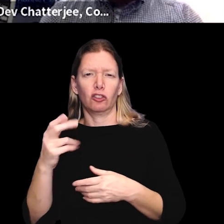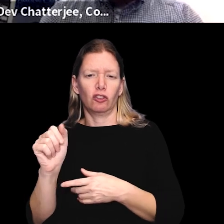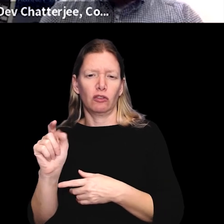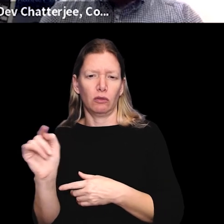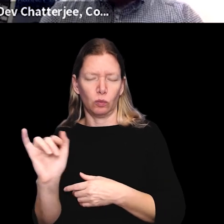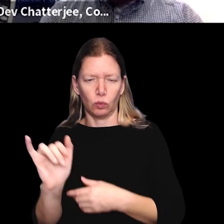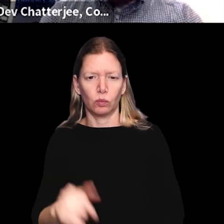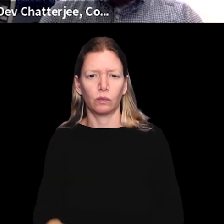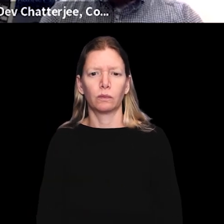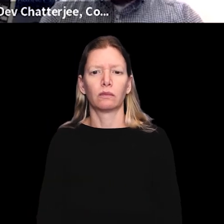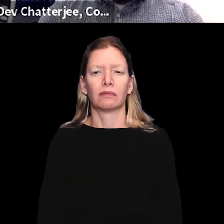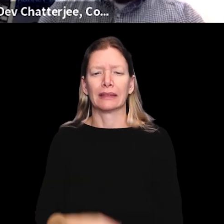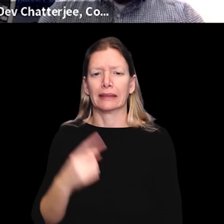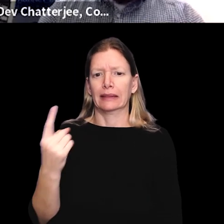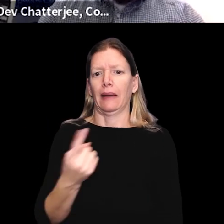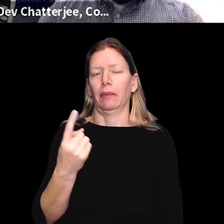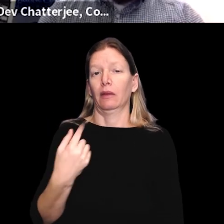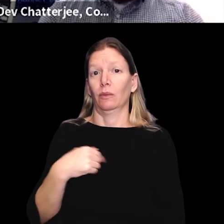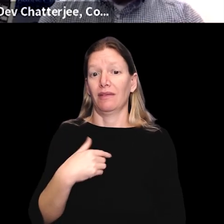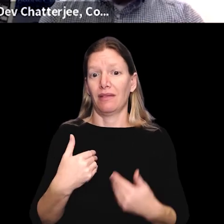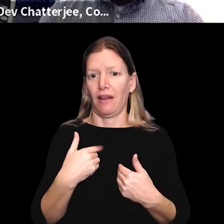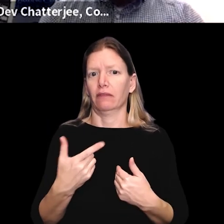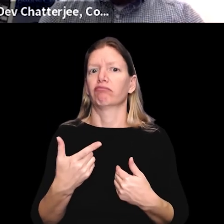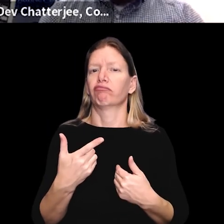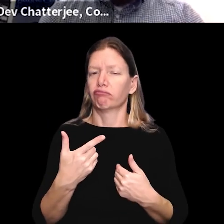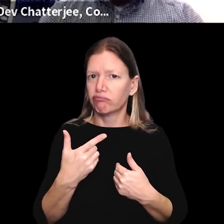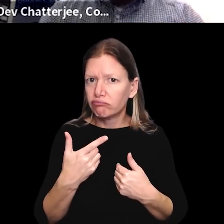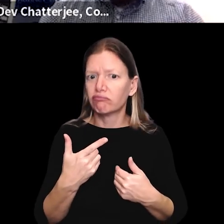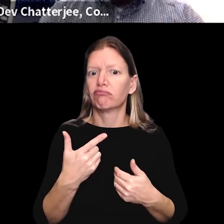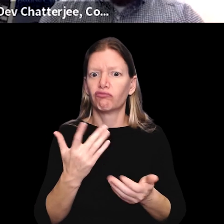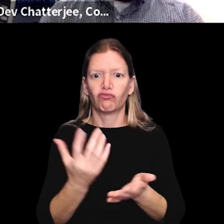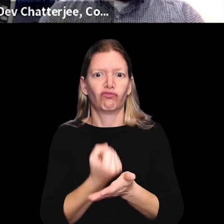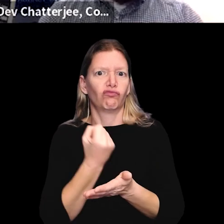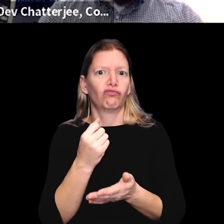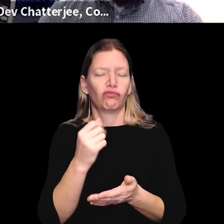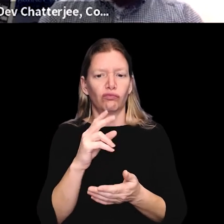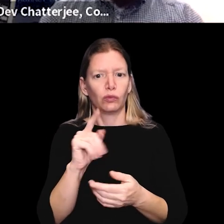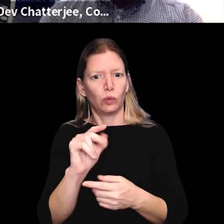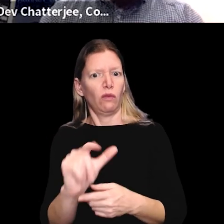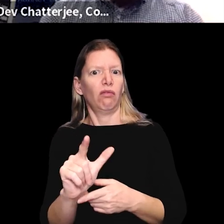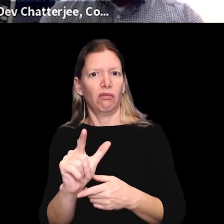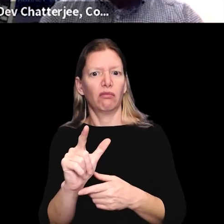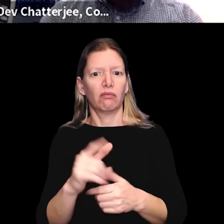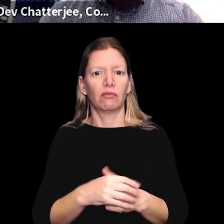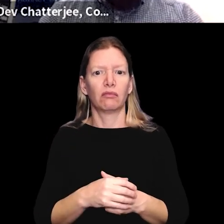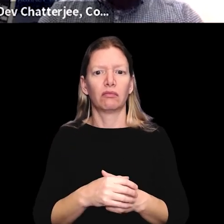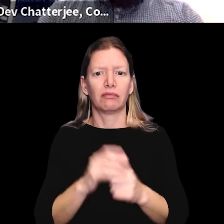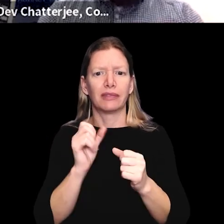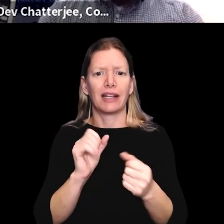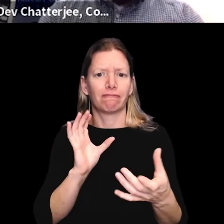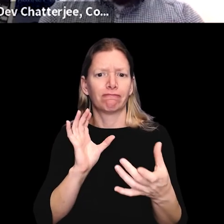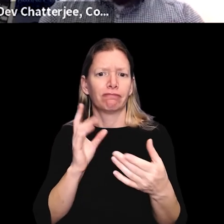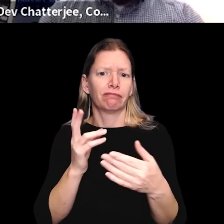to this in the chat as well. But, uh, something that we have that's really useful is a tool